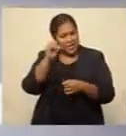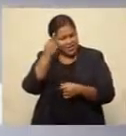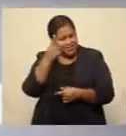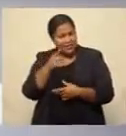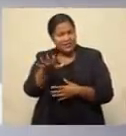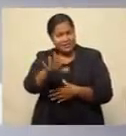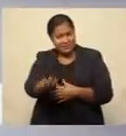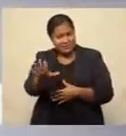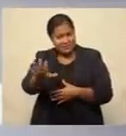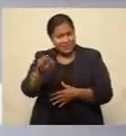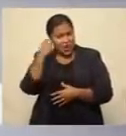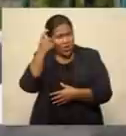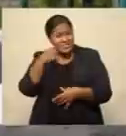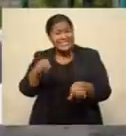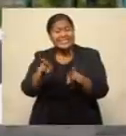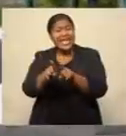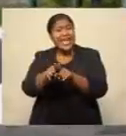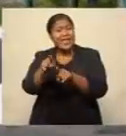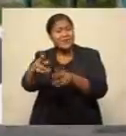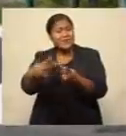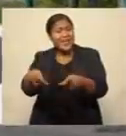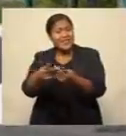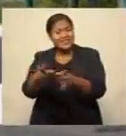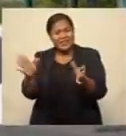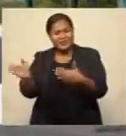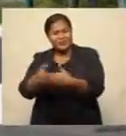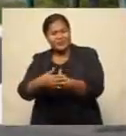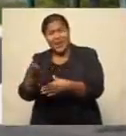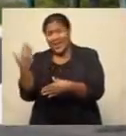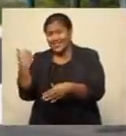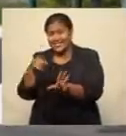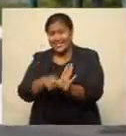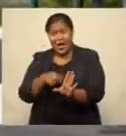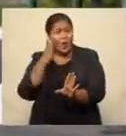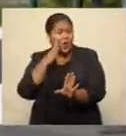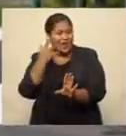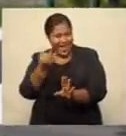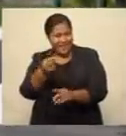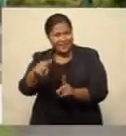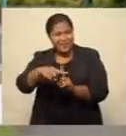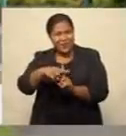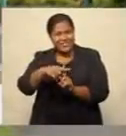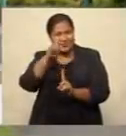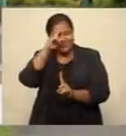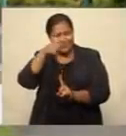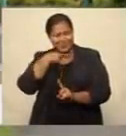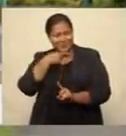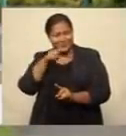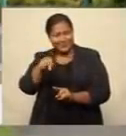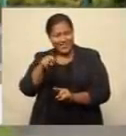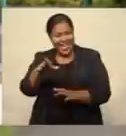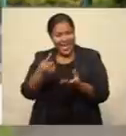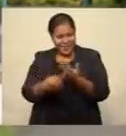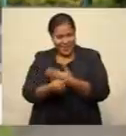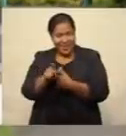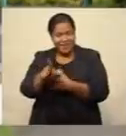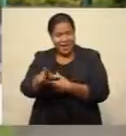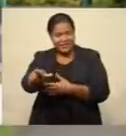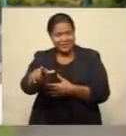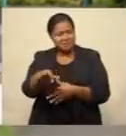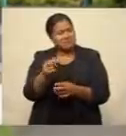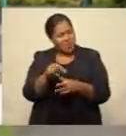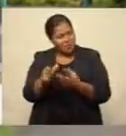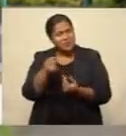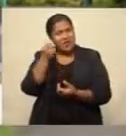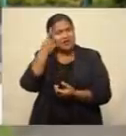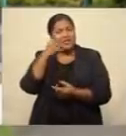concerned are the same ones which were cordoned off last year when there were positive cases of COVID-19 in Lambasa. We also understand